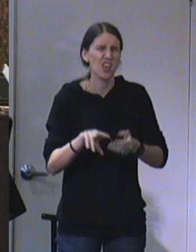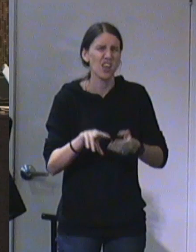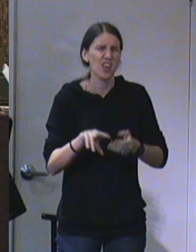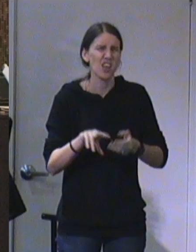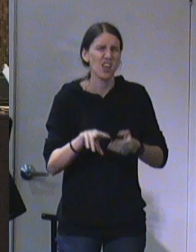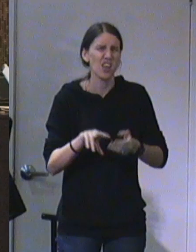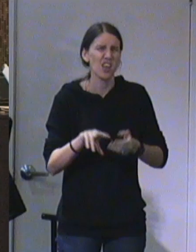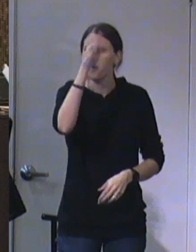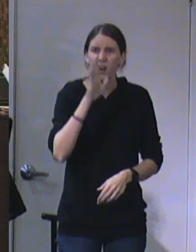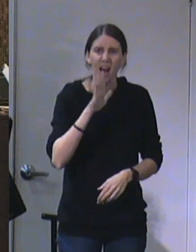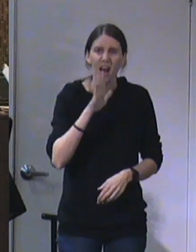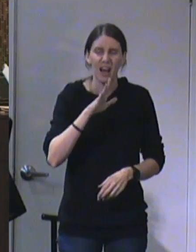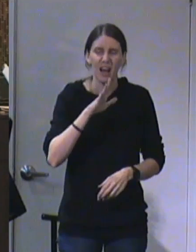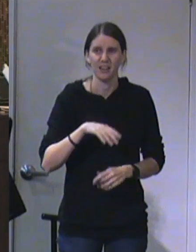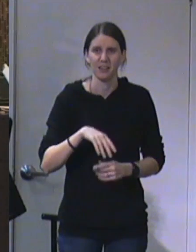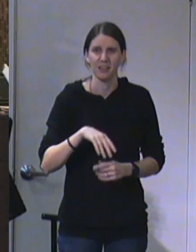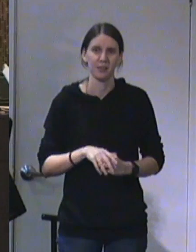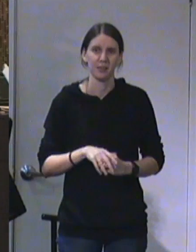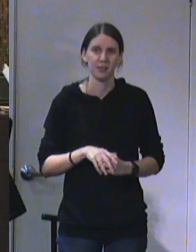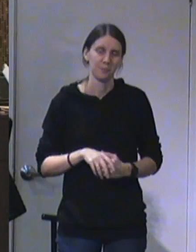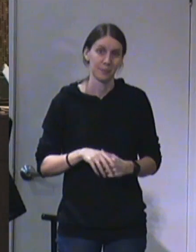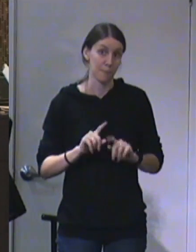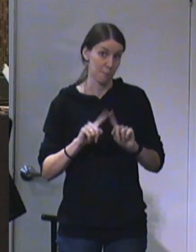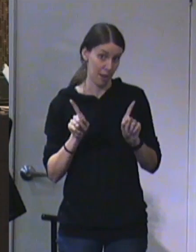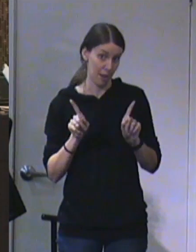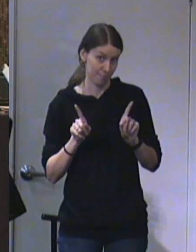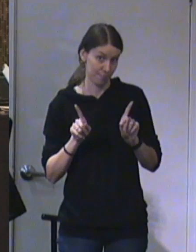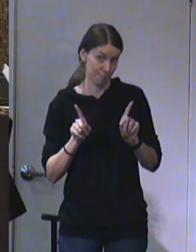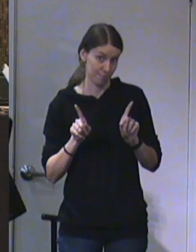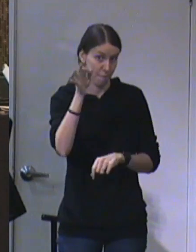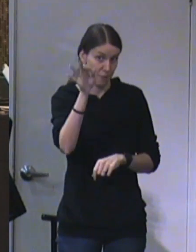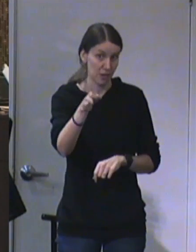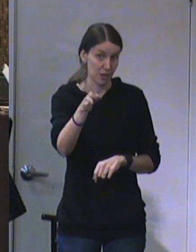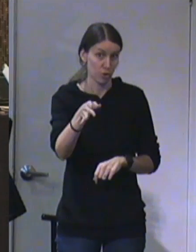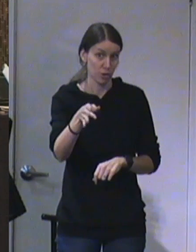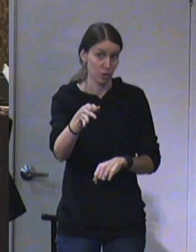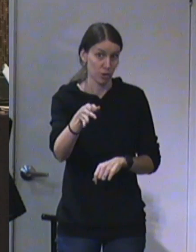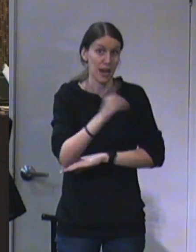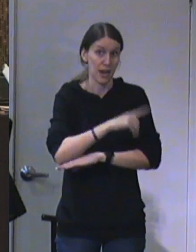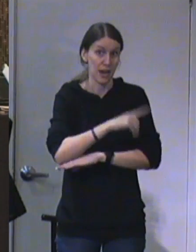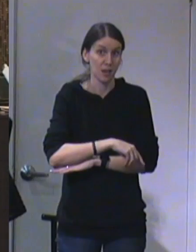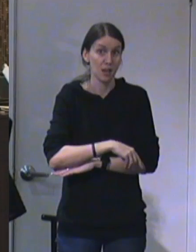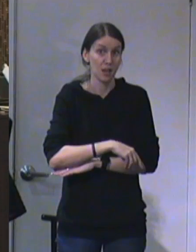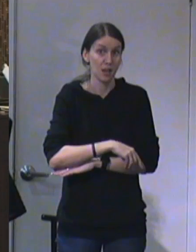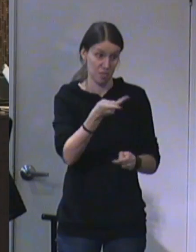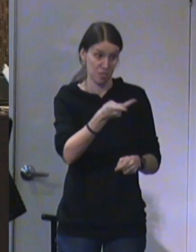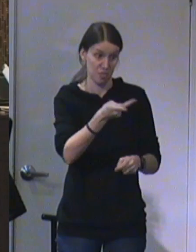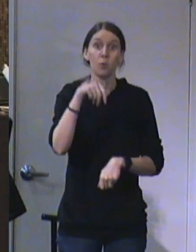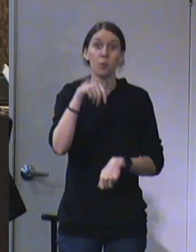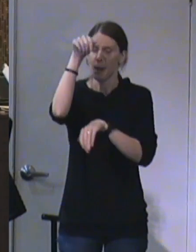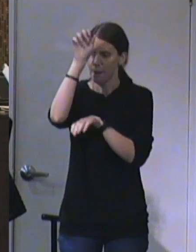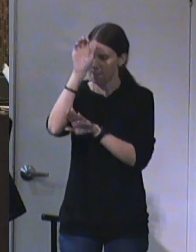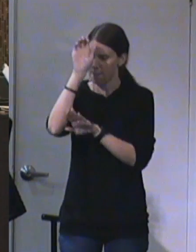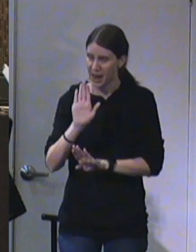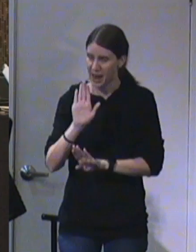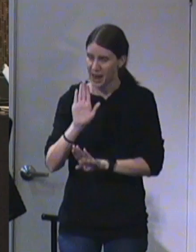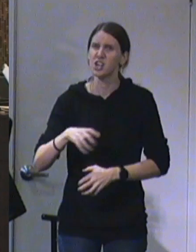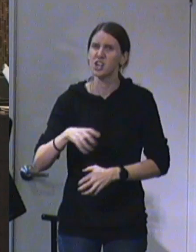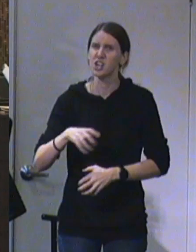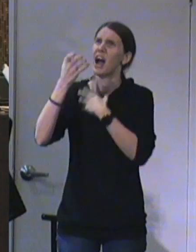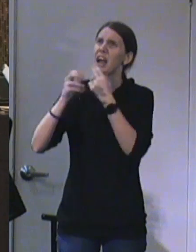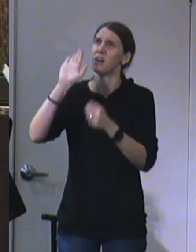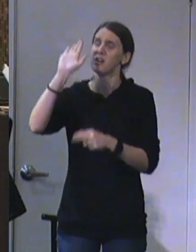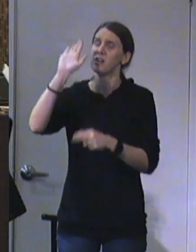is no God. And yet one day they will bow before him and cry out his